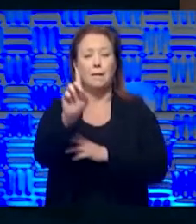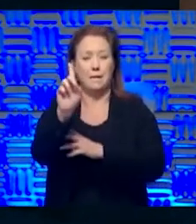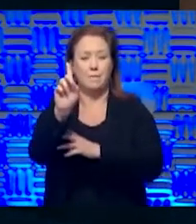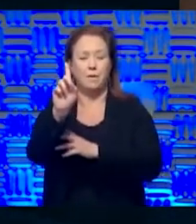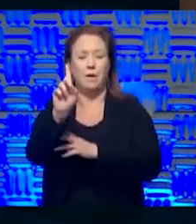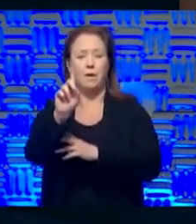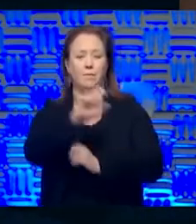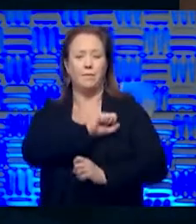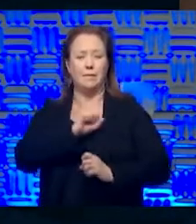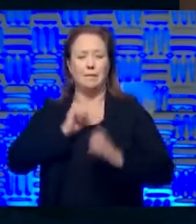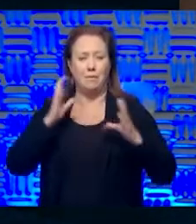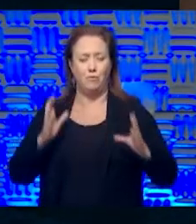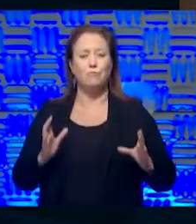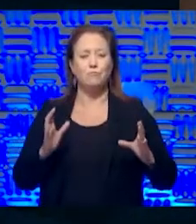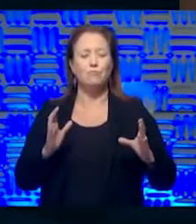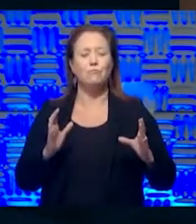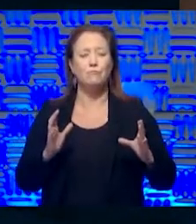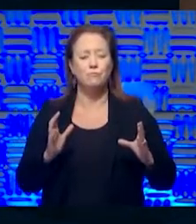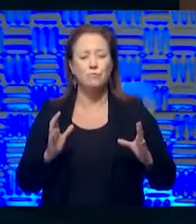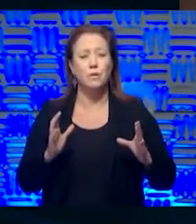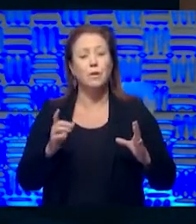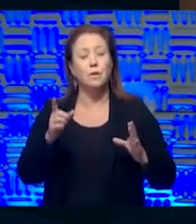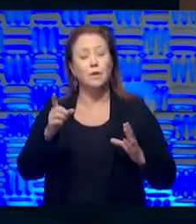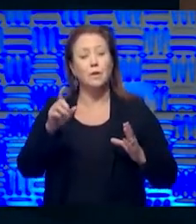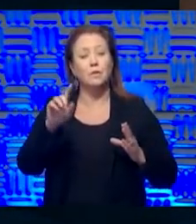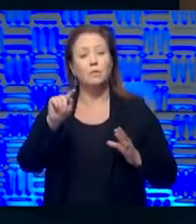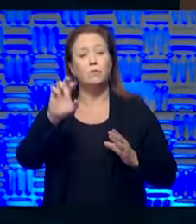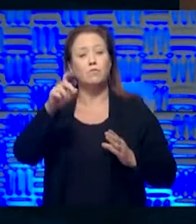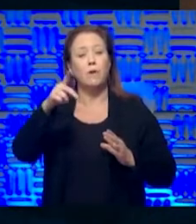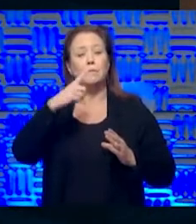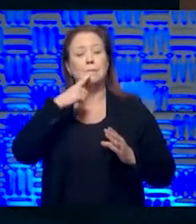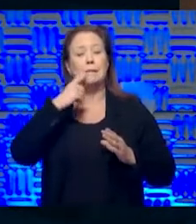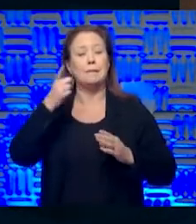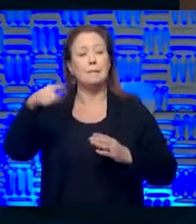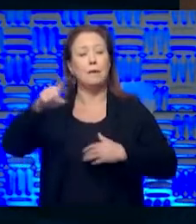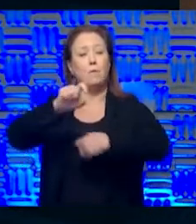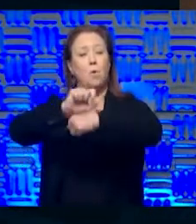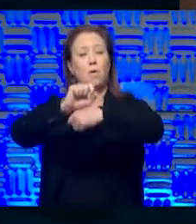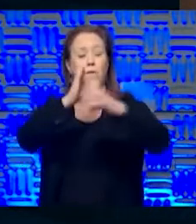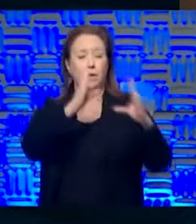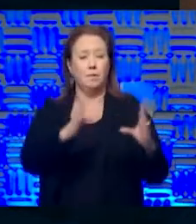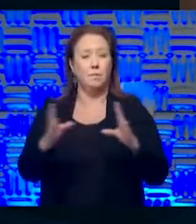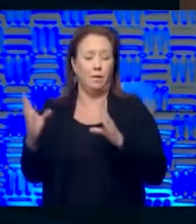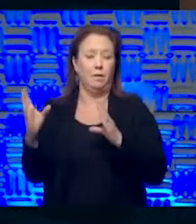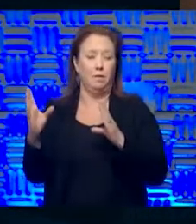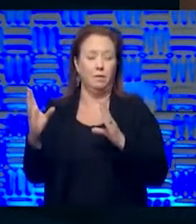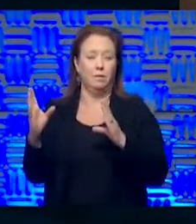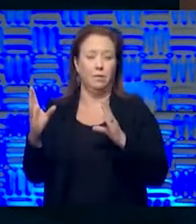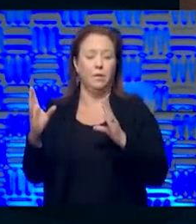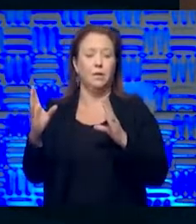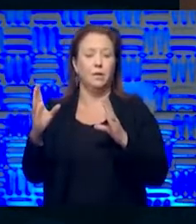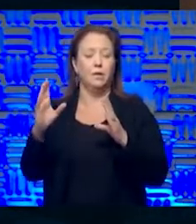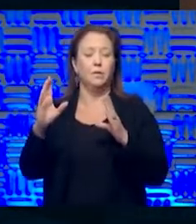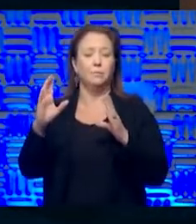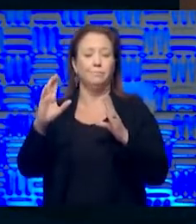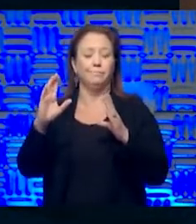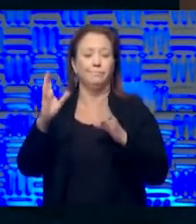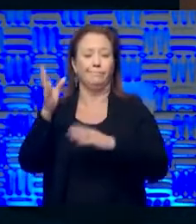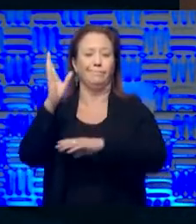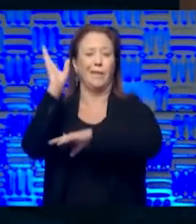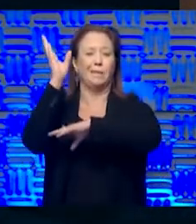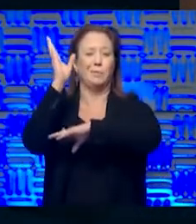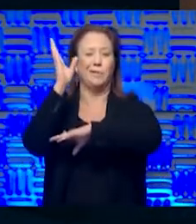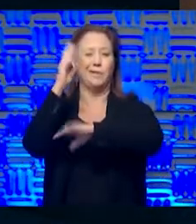of the United States Senate in which he indicated that they were working on a plan to present as a